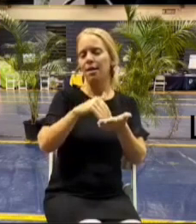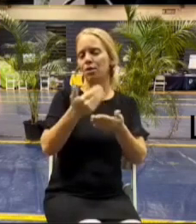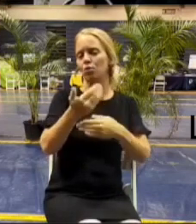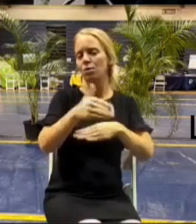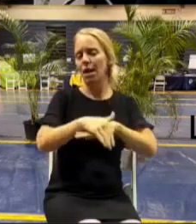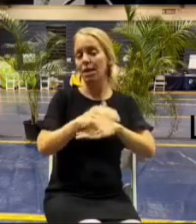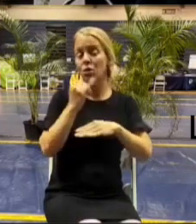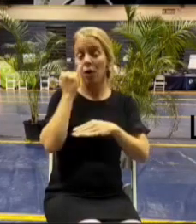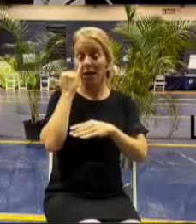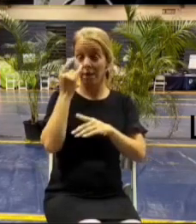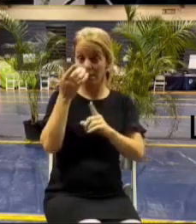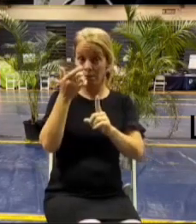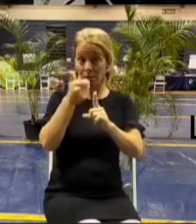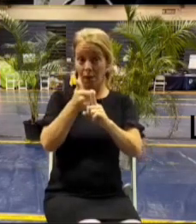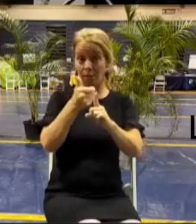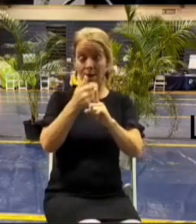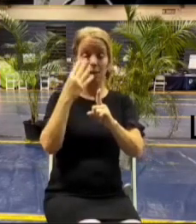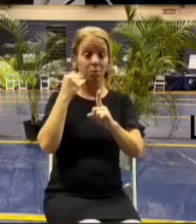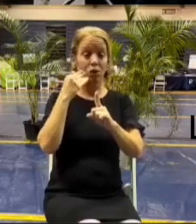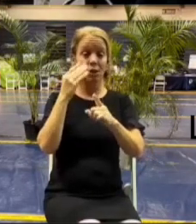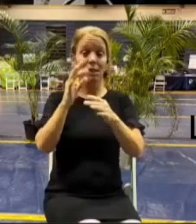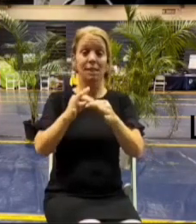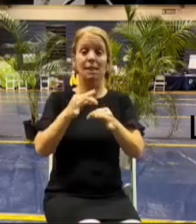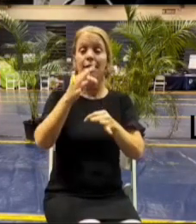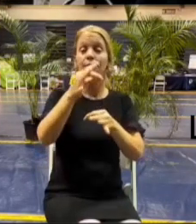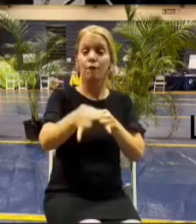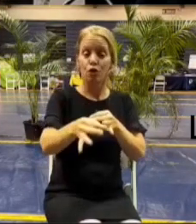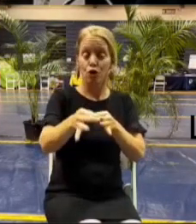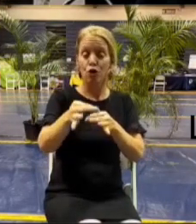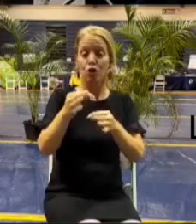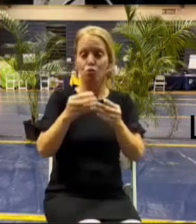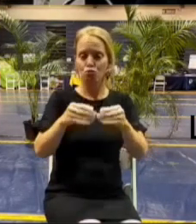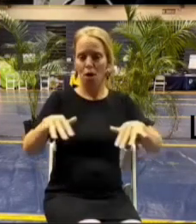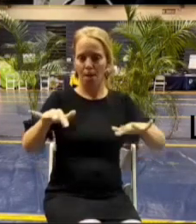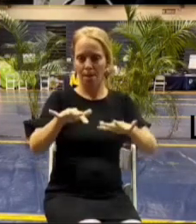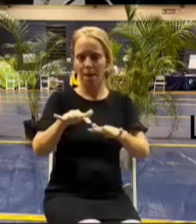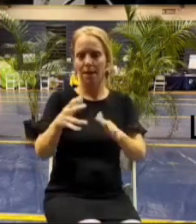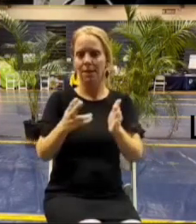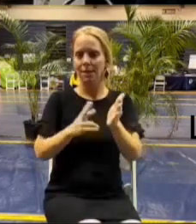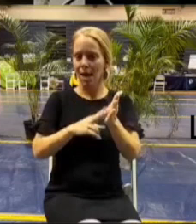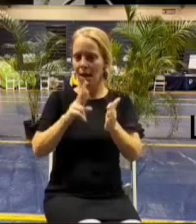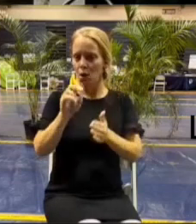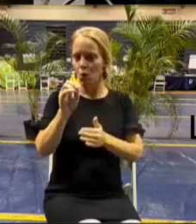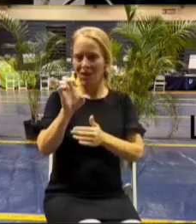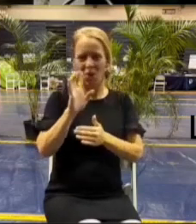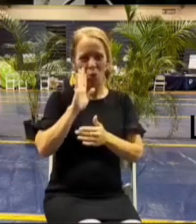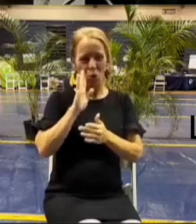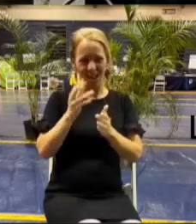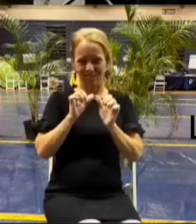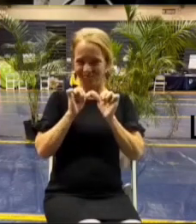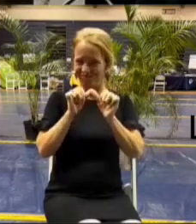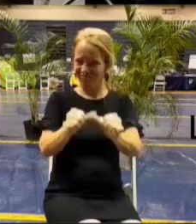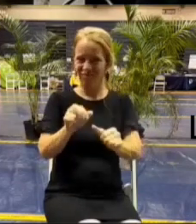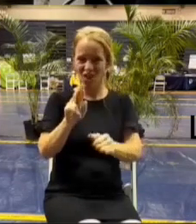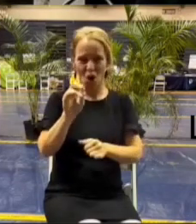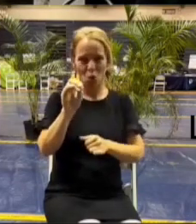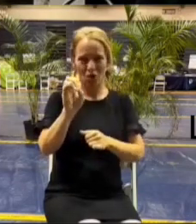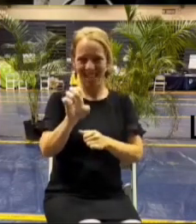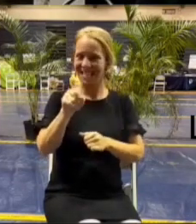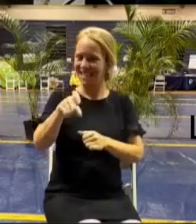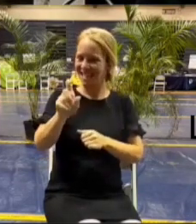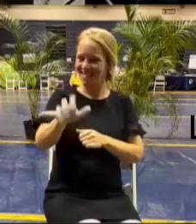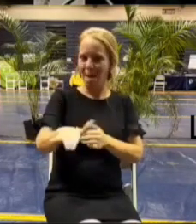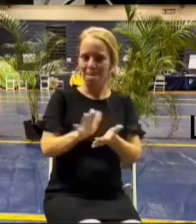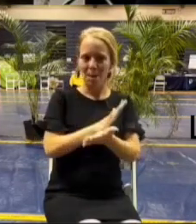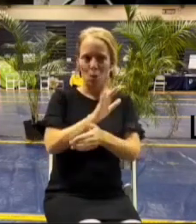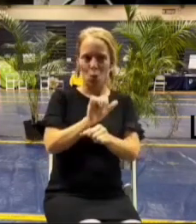deferred property and you haven't signed an roe you're going to remain a deferred property for a while um